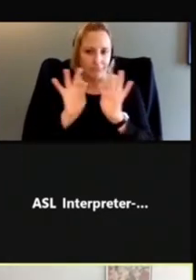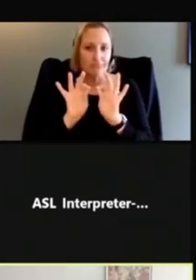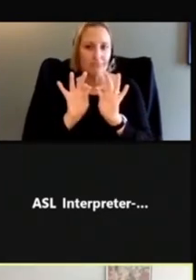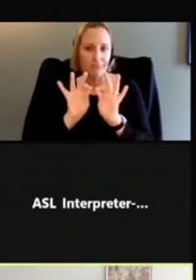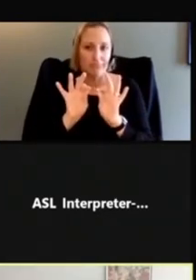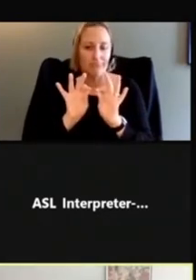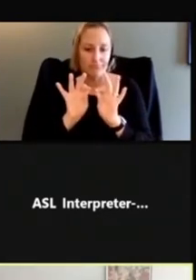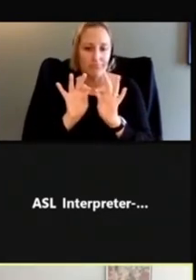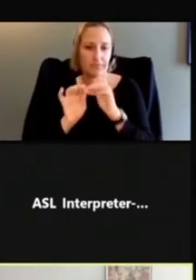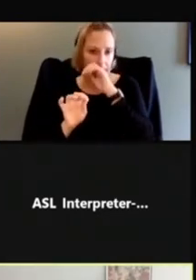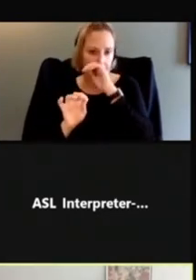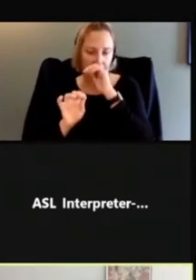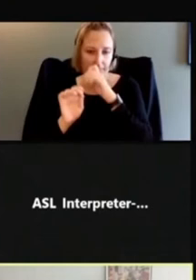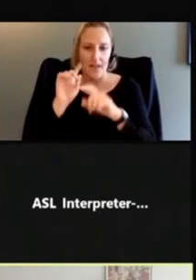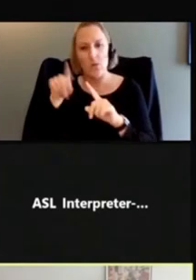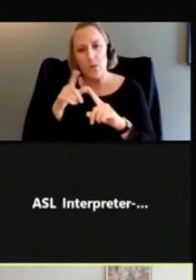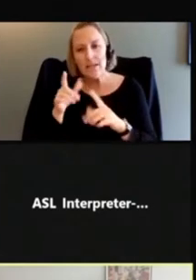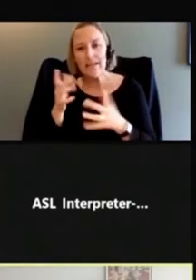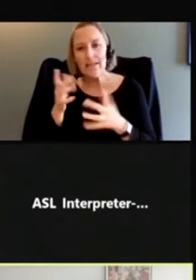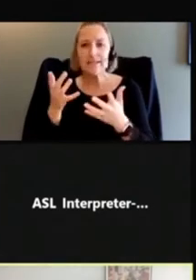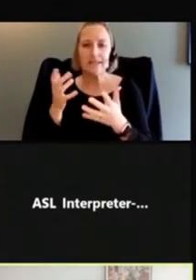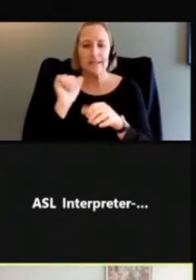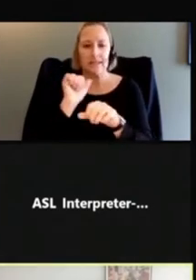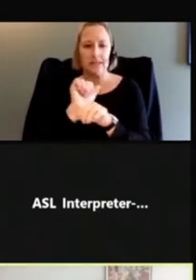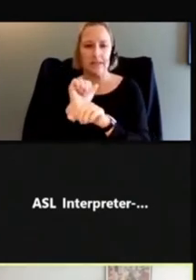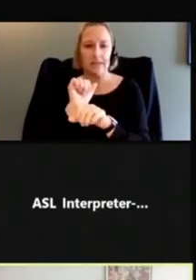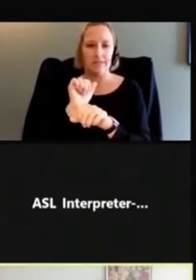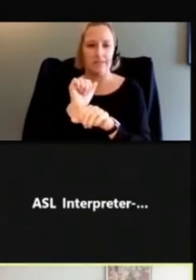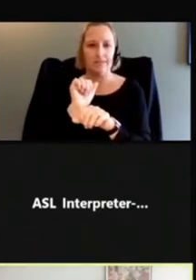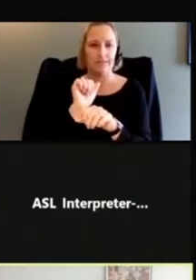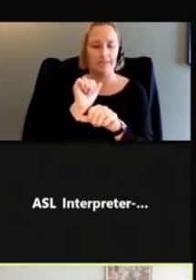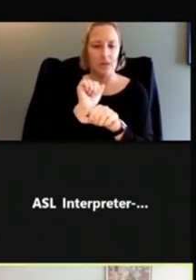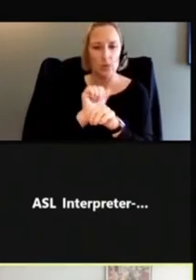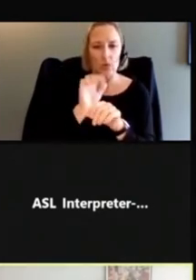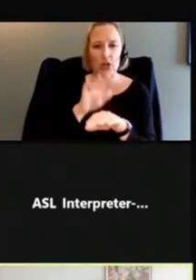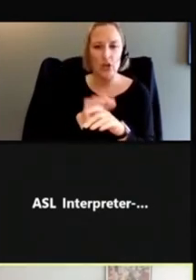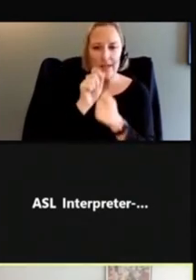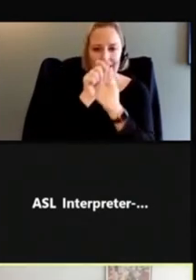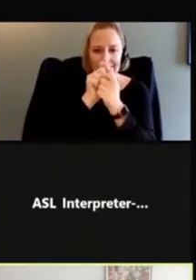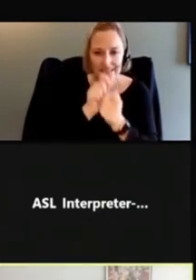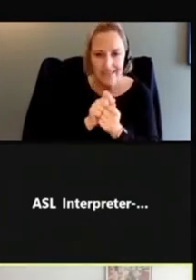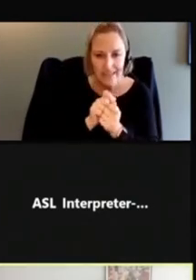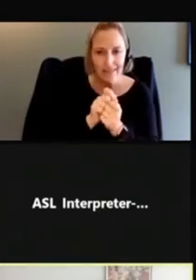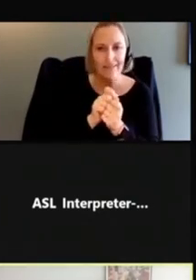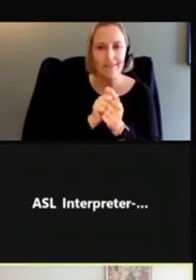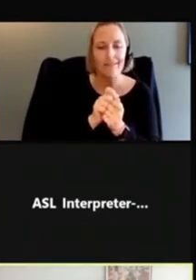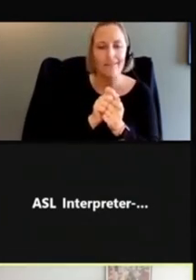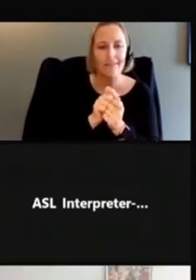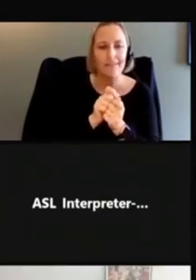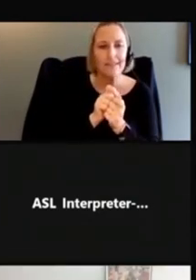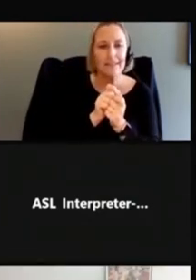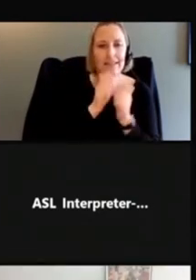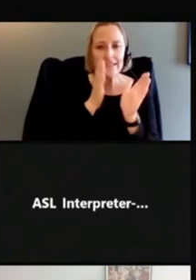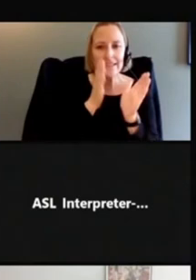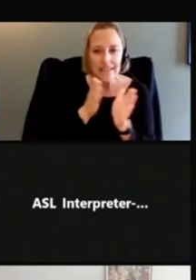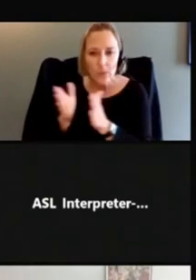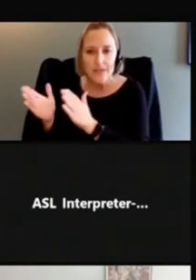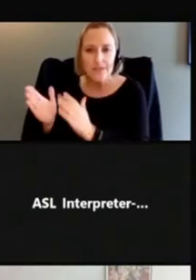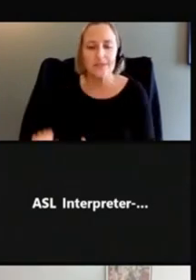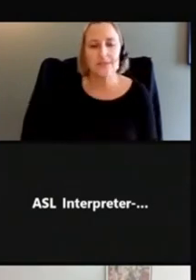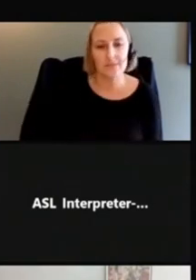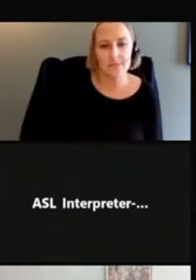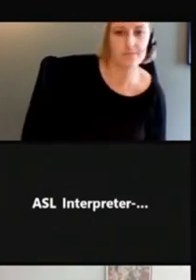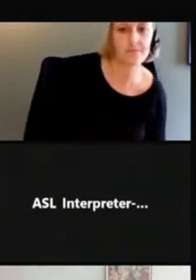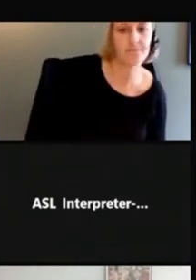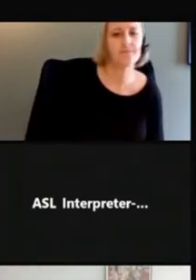you're dealing with a very kind of detailed sequence of events here, like washing your hands. And I just want to add